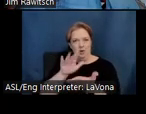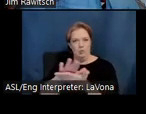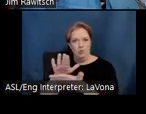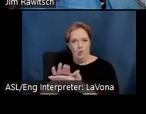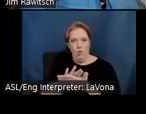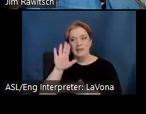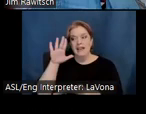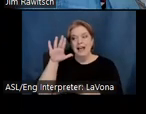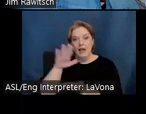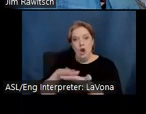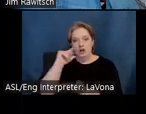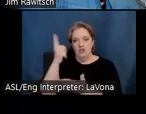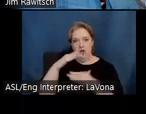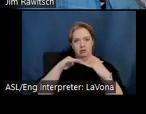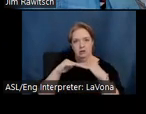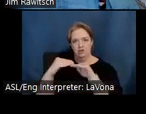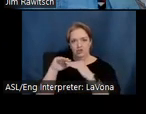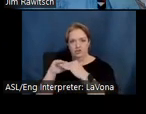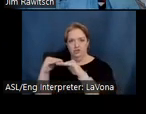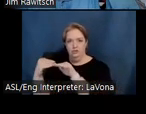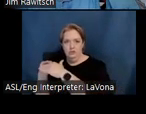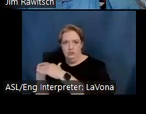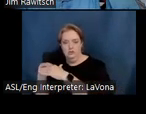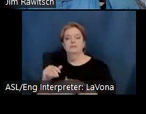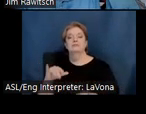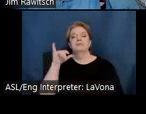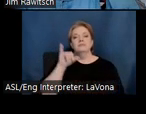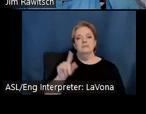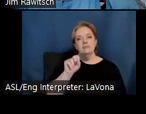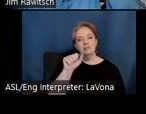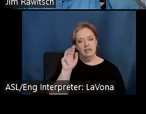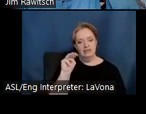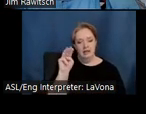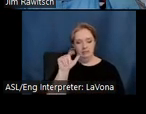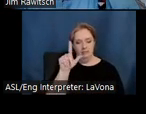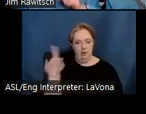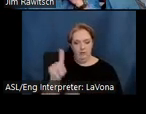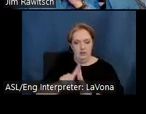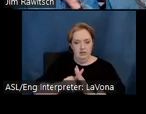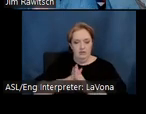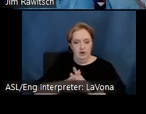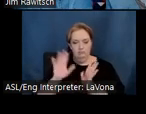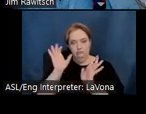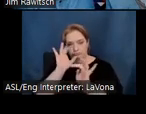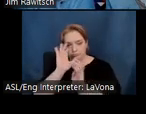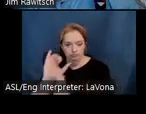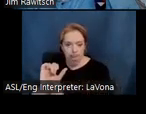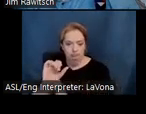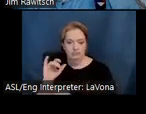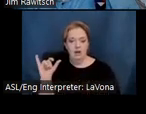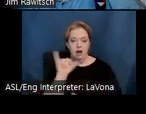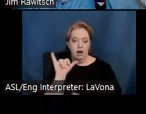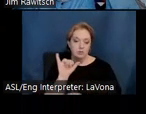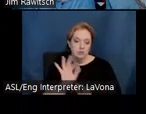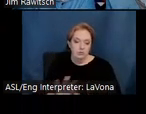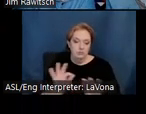learn in detail from our host, Jim, it is here where San Malou's artistic exploration began, but also perhaps more importantly,